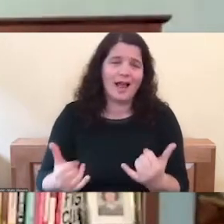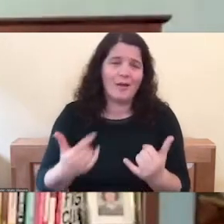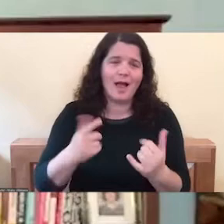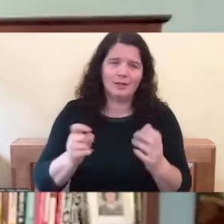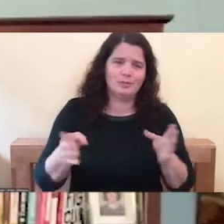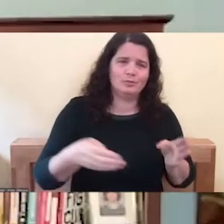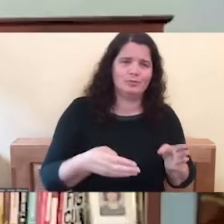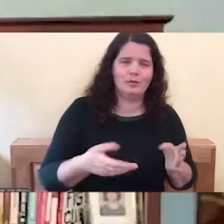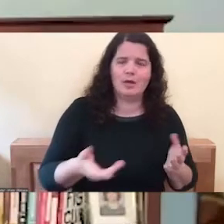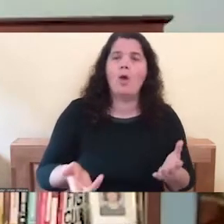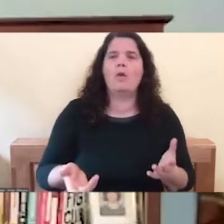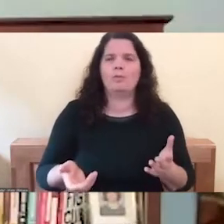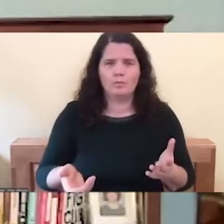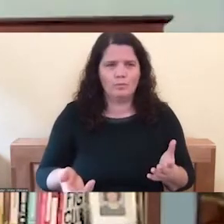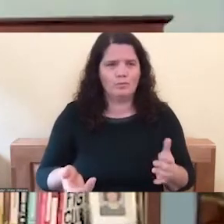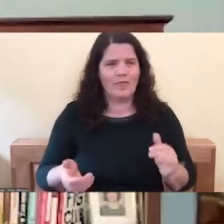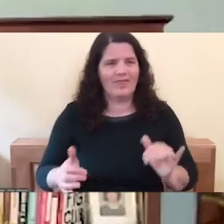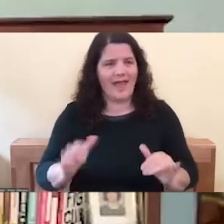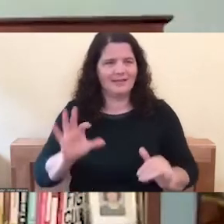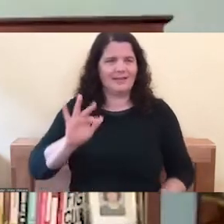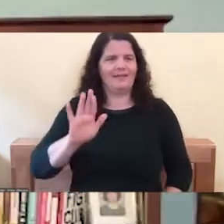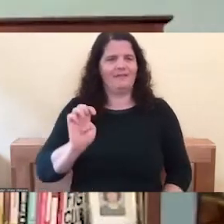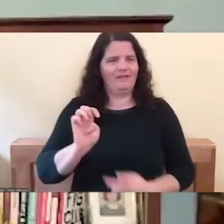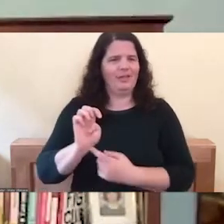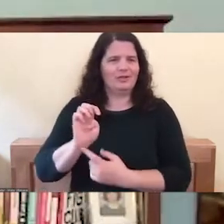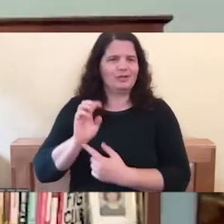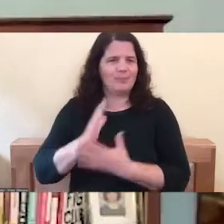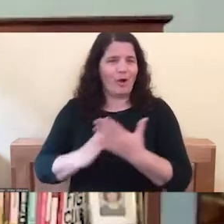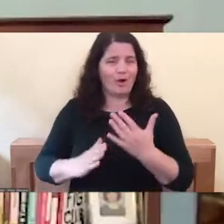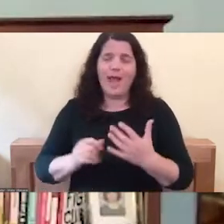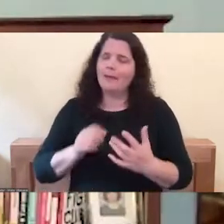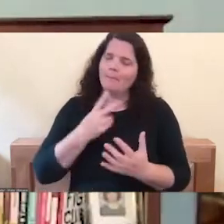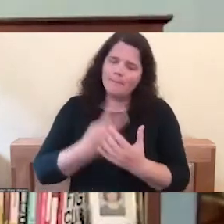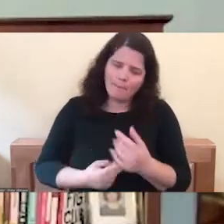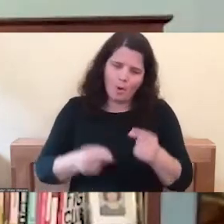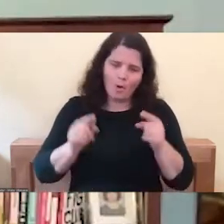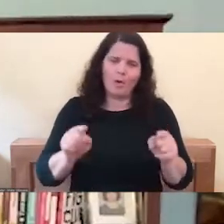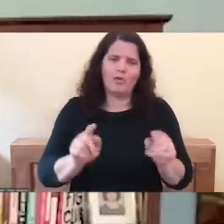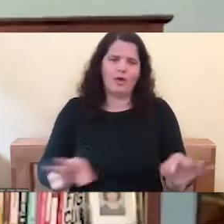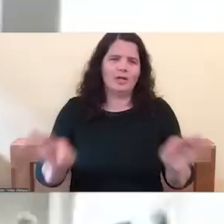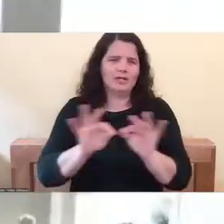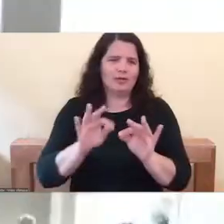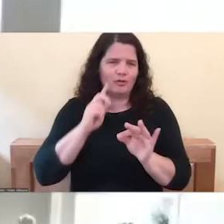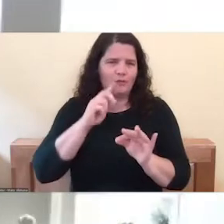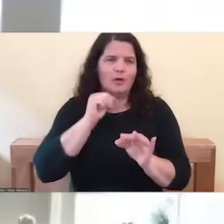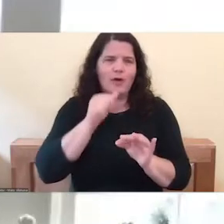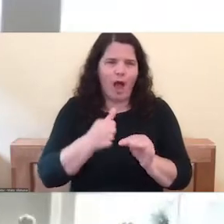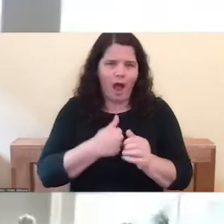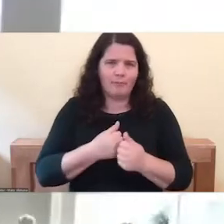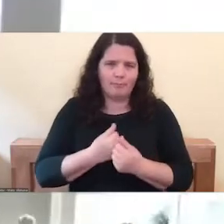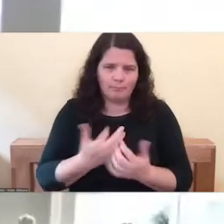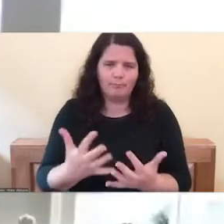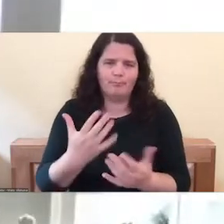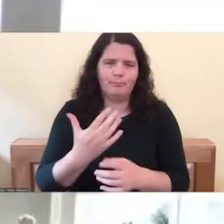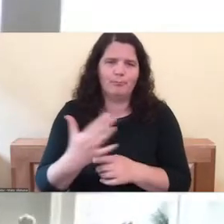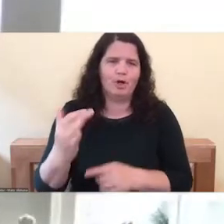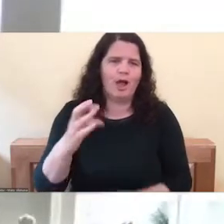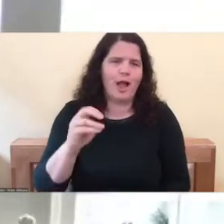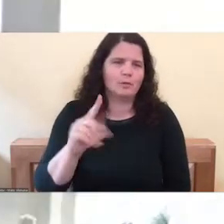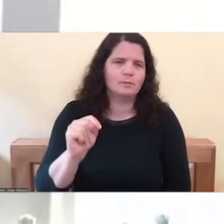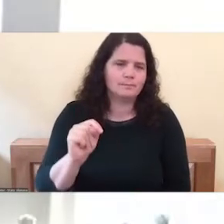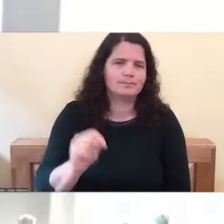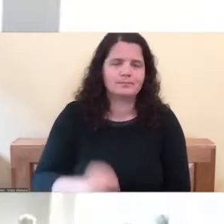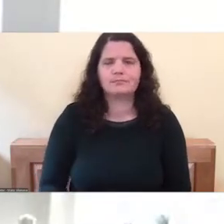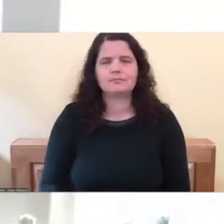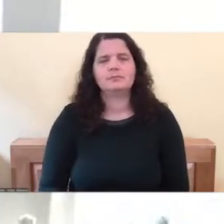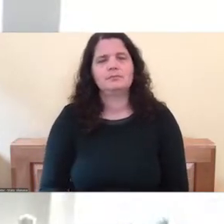for myself. That's more of that fear side. Both are essential not to burn out. Yeah. You know, I can, I can really vouch